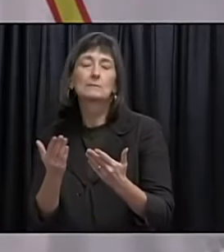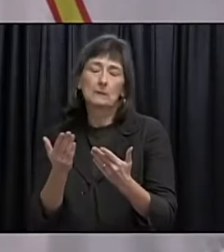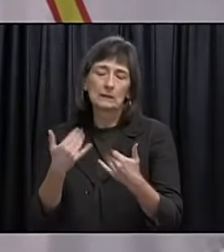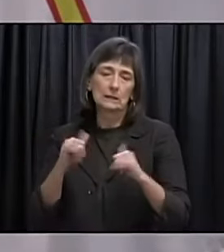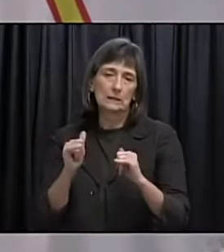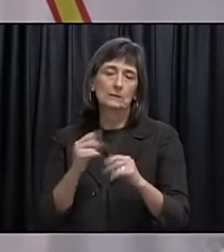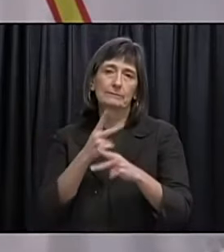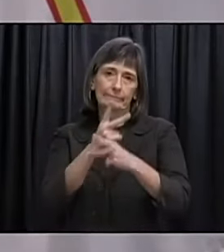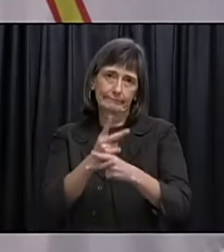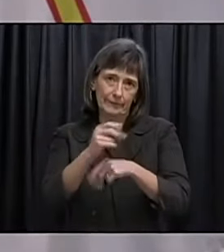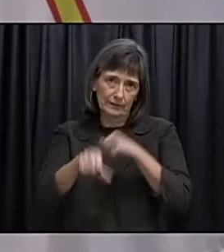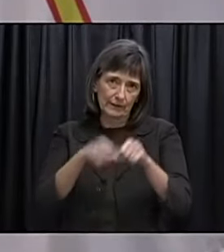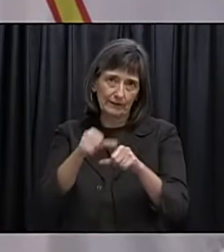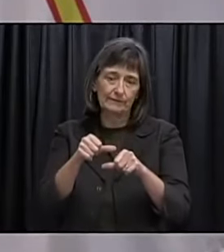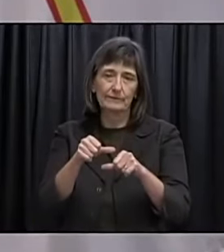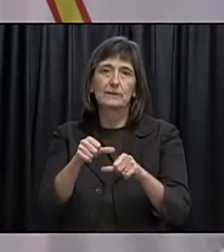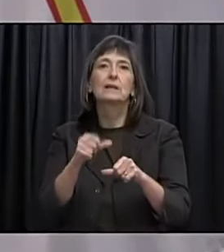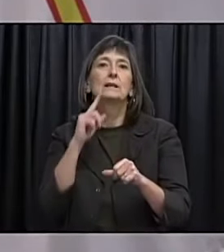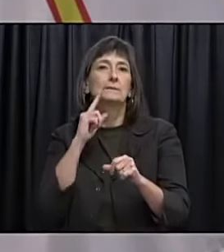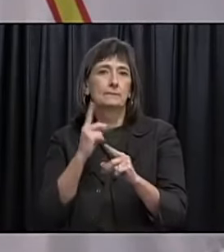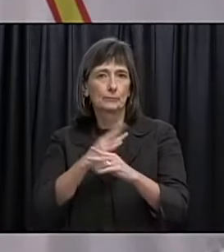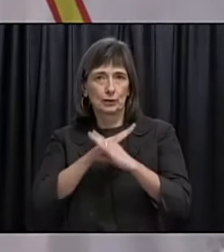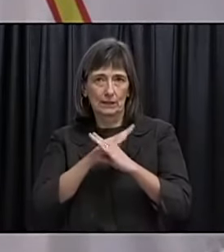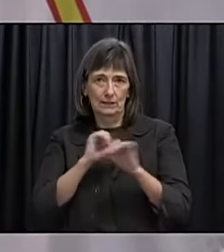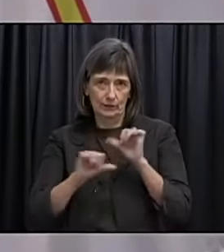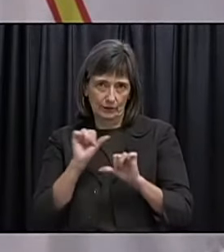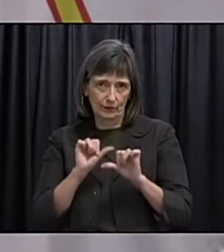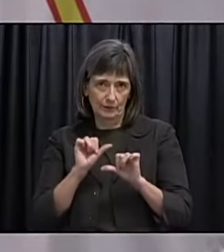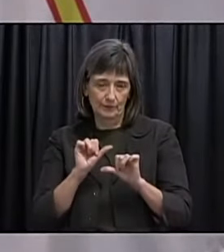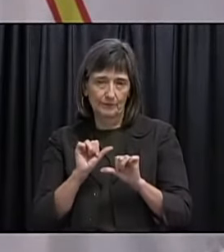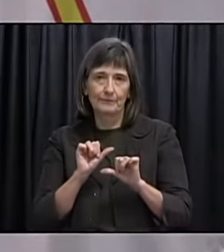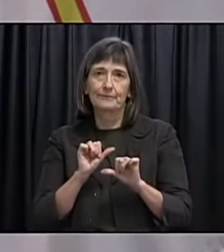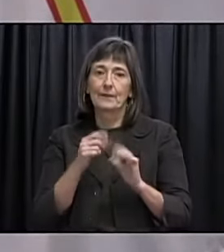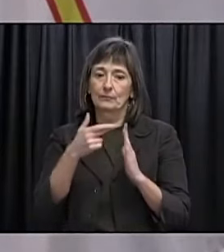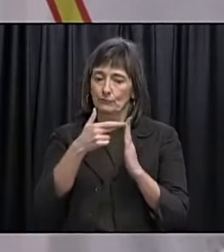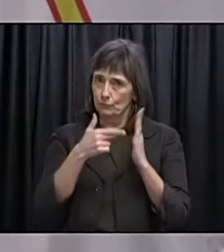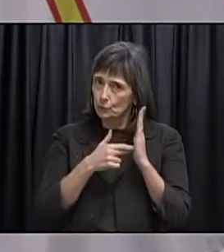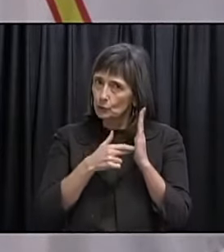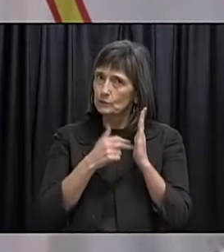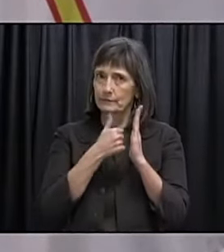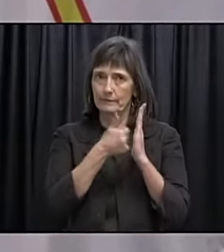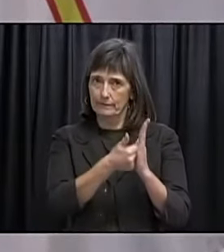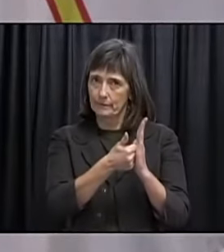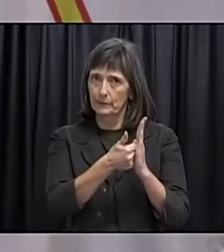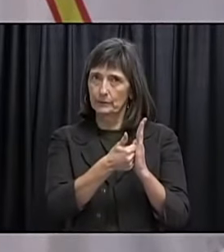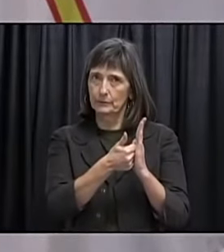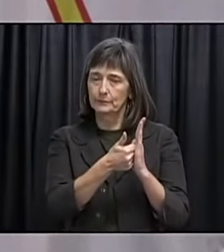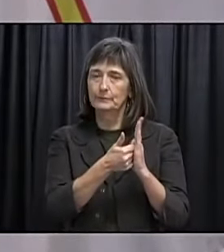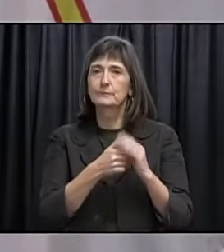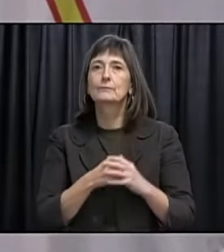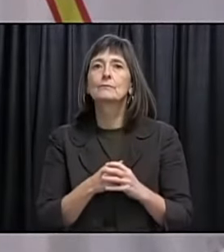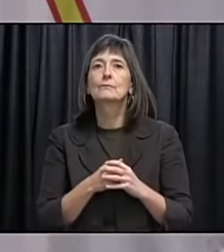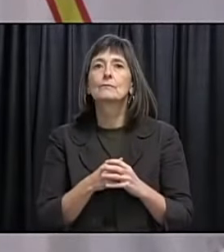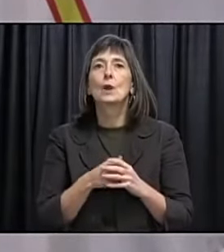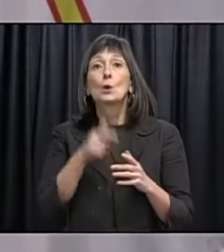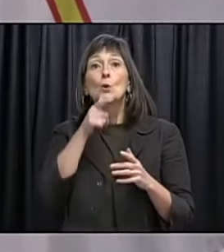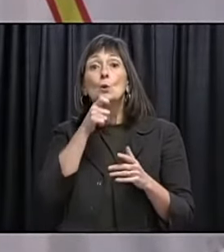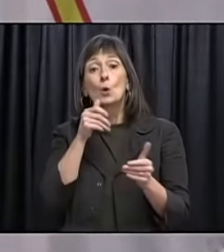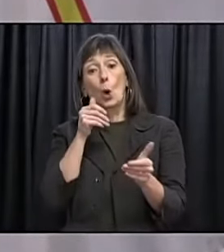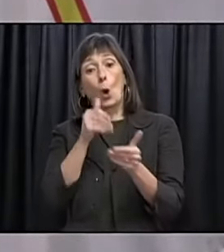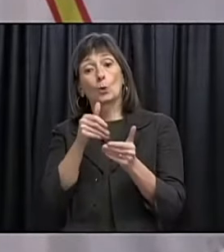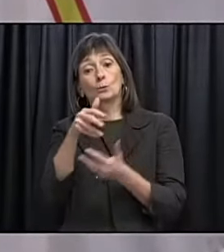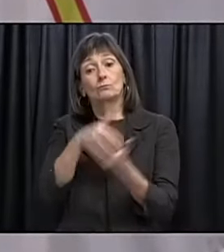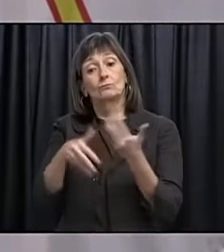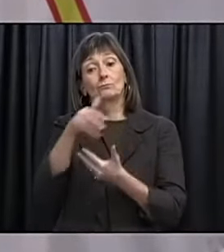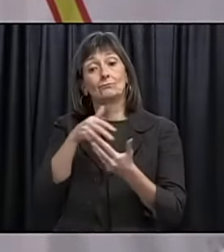others from the virus. Continue to adhere to our tried and true public health guidance. Keep your close consistent contacts